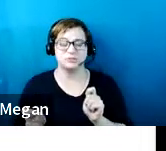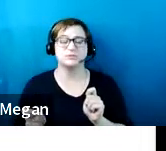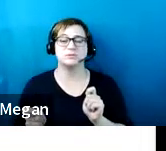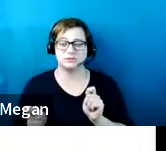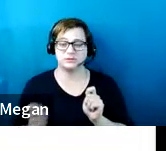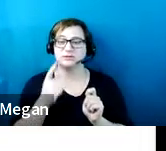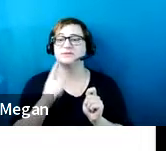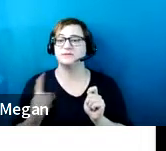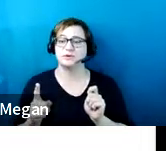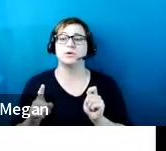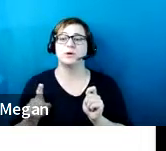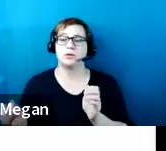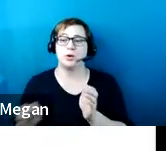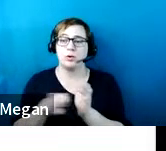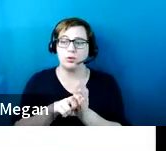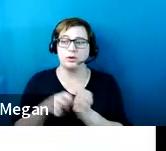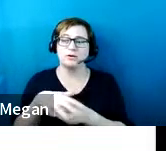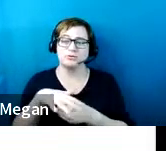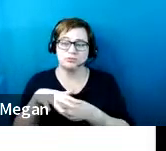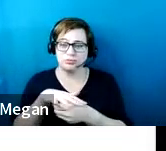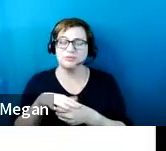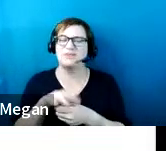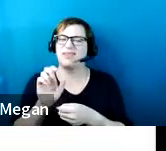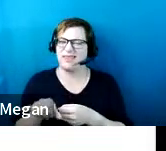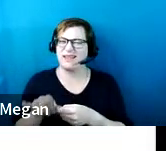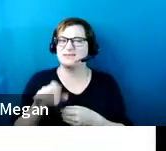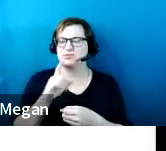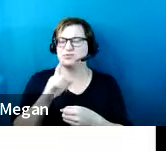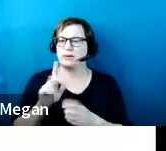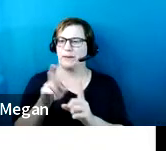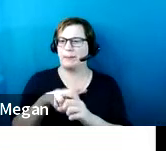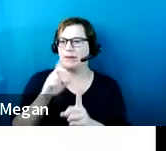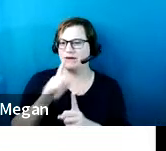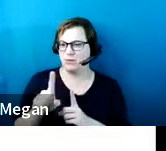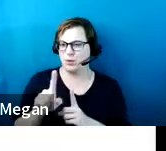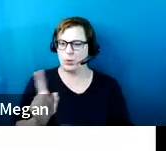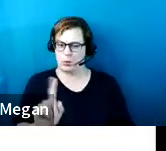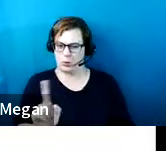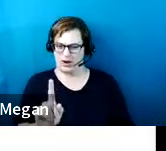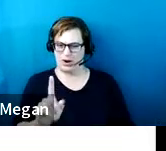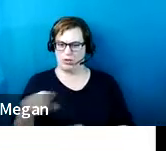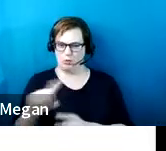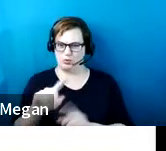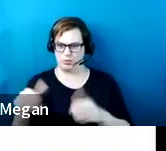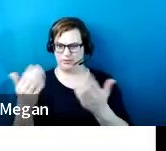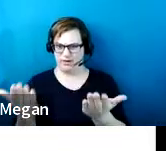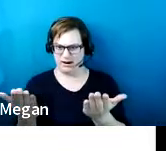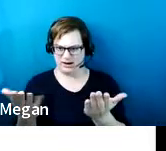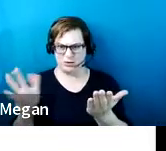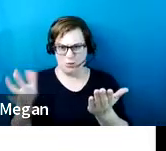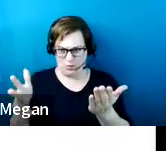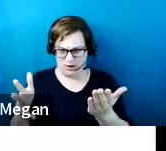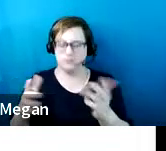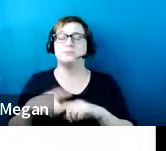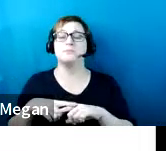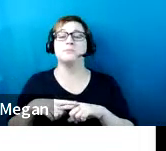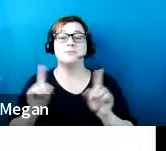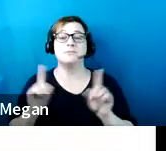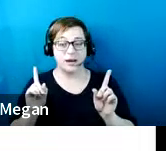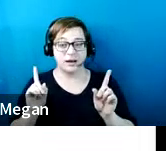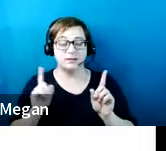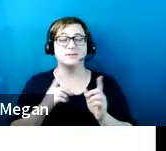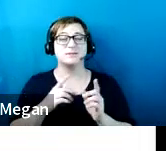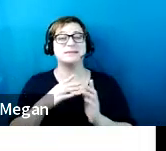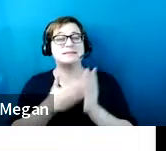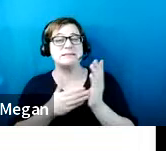for passenger loading zones, generally, they apply where passenger loading zones are provided. But there are some